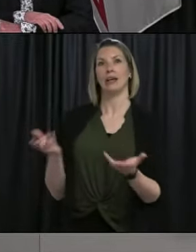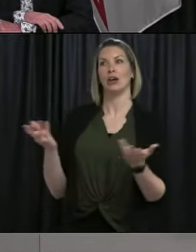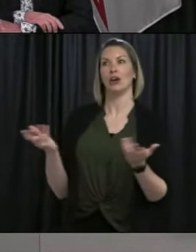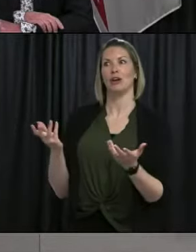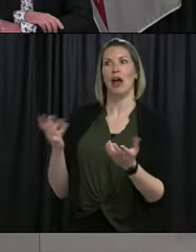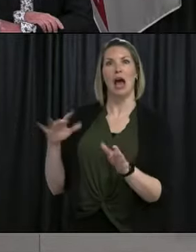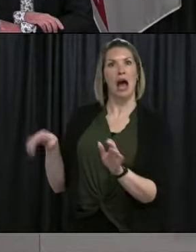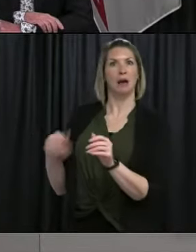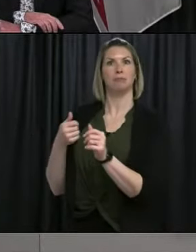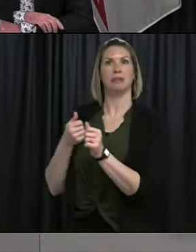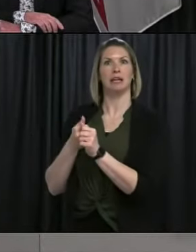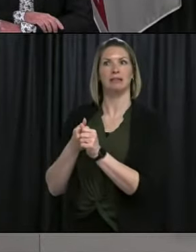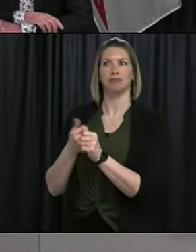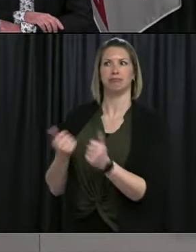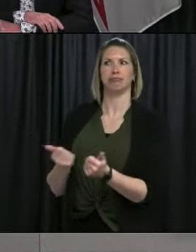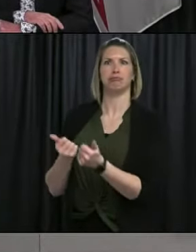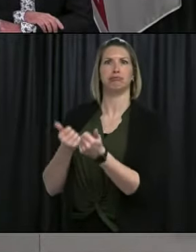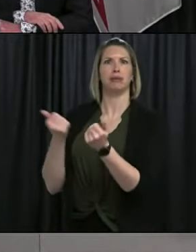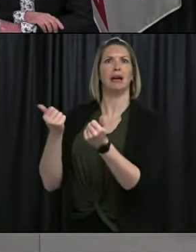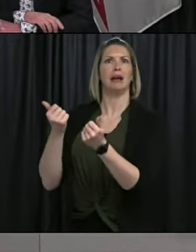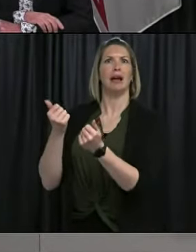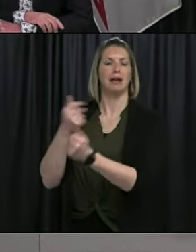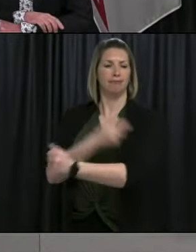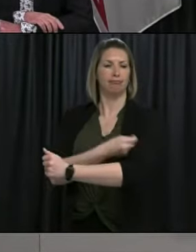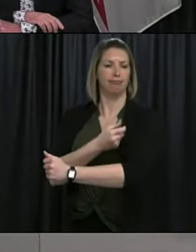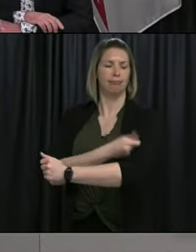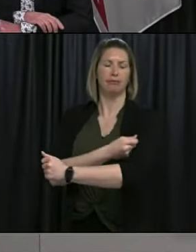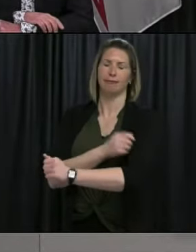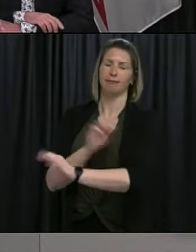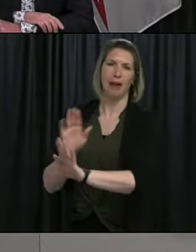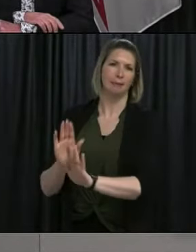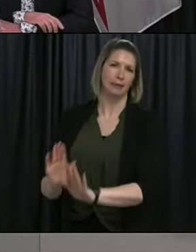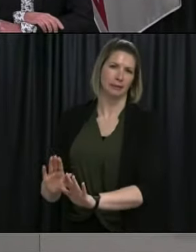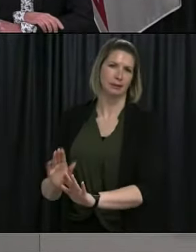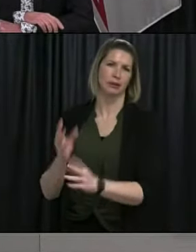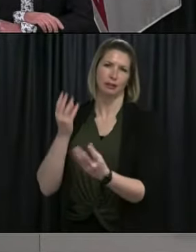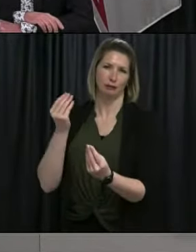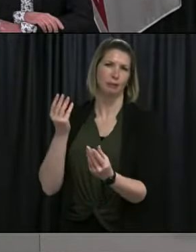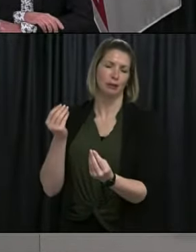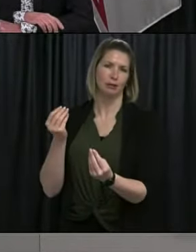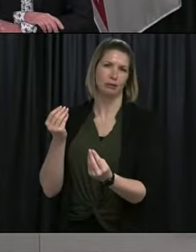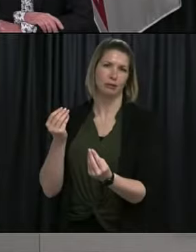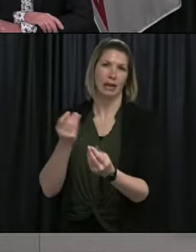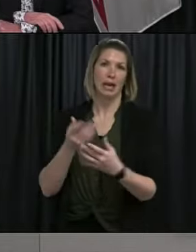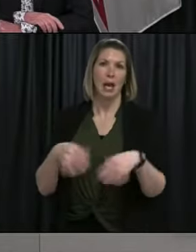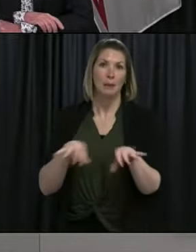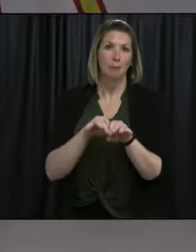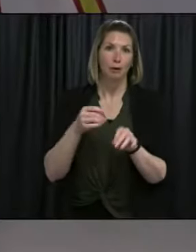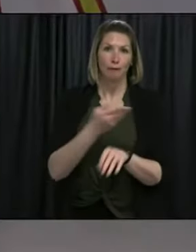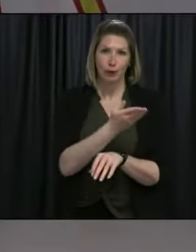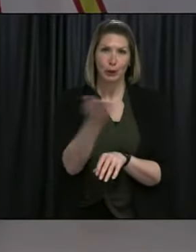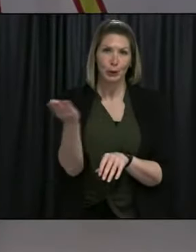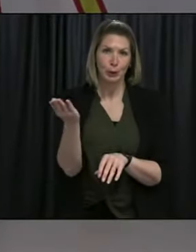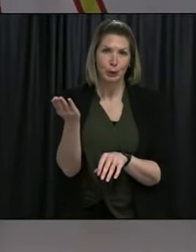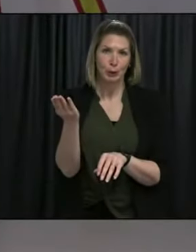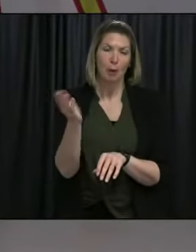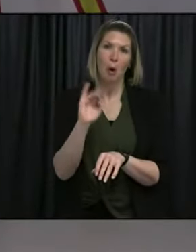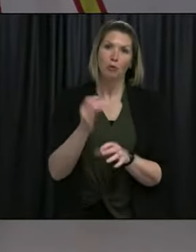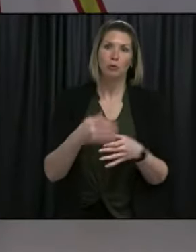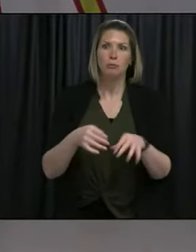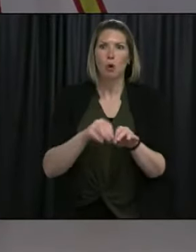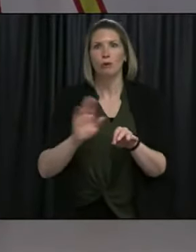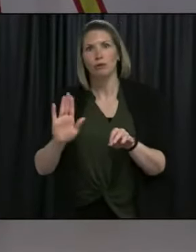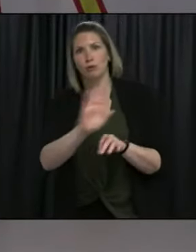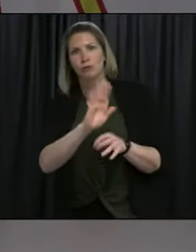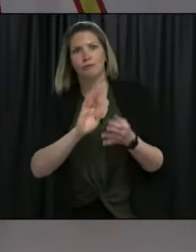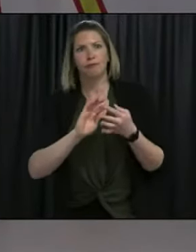Getting your COVID-19 vaccination is incredibly important for you, of course, but also for your family, your friends and for